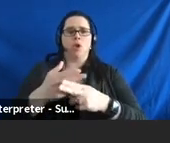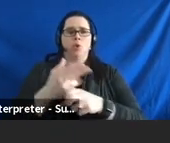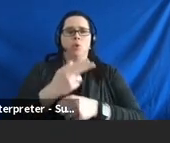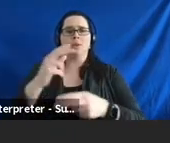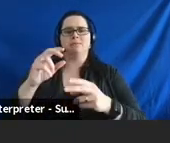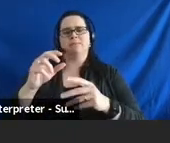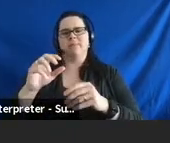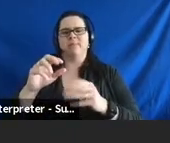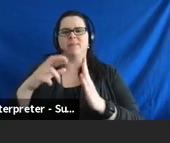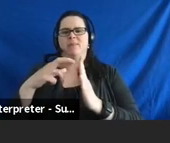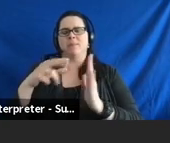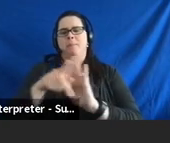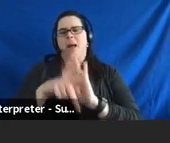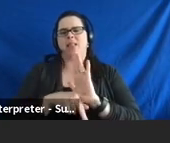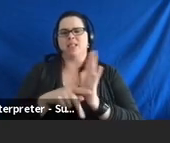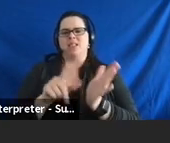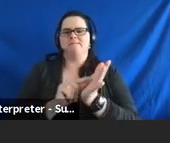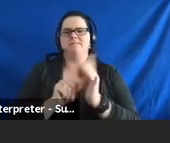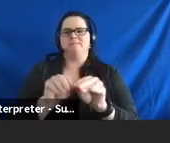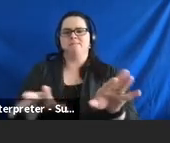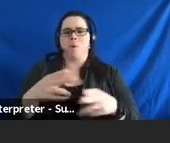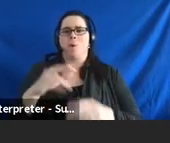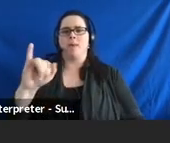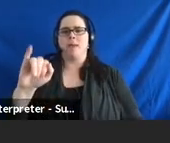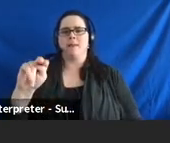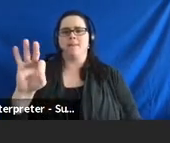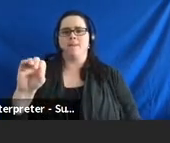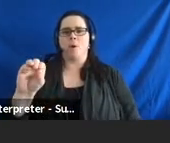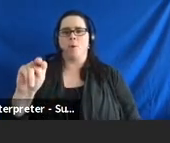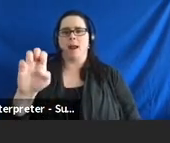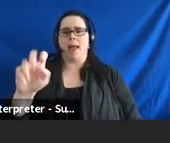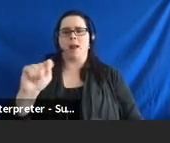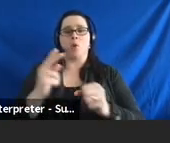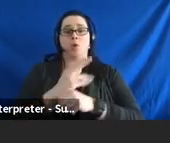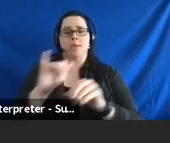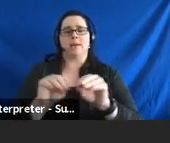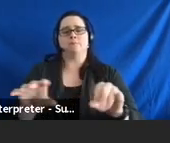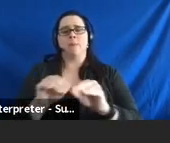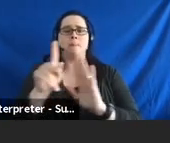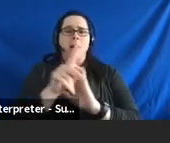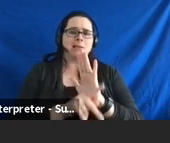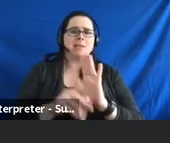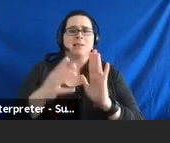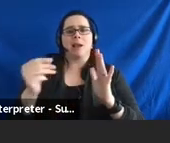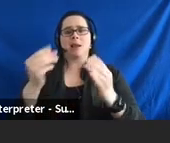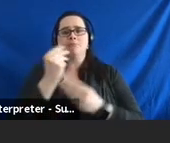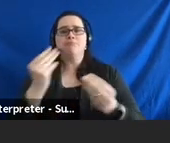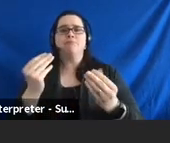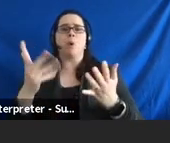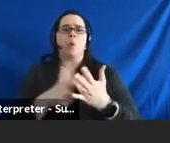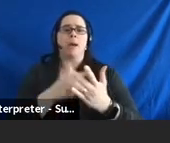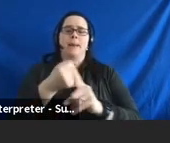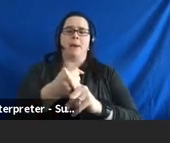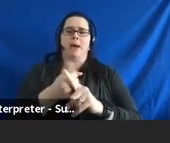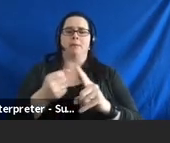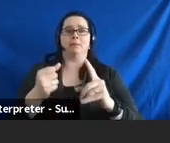to inform Iowans with disabilities and their families about what policies and impact community living and